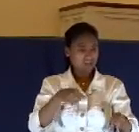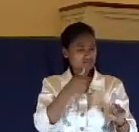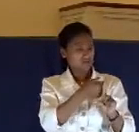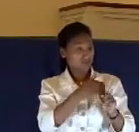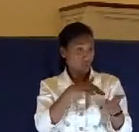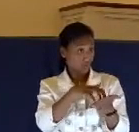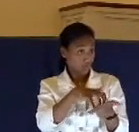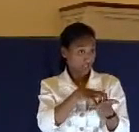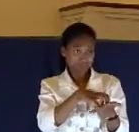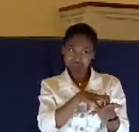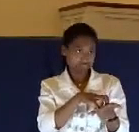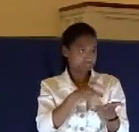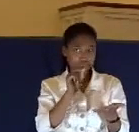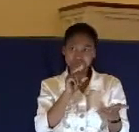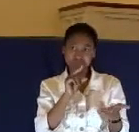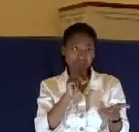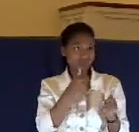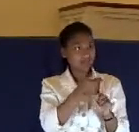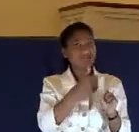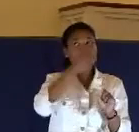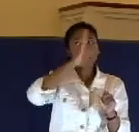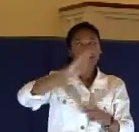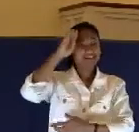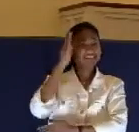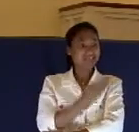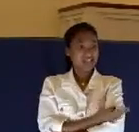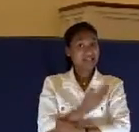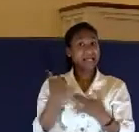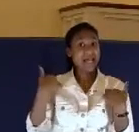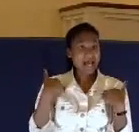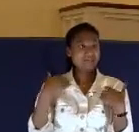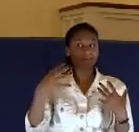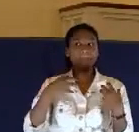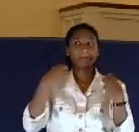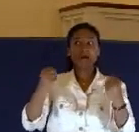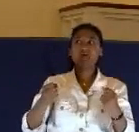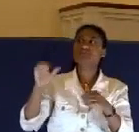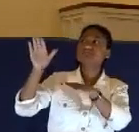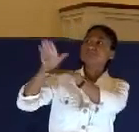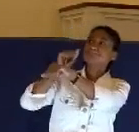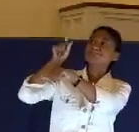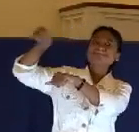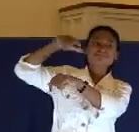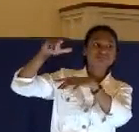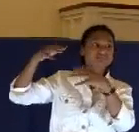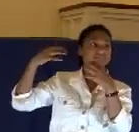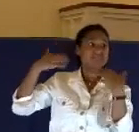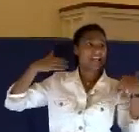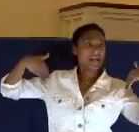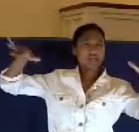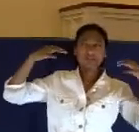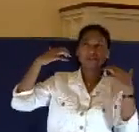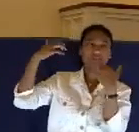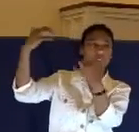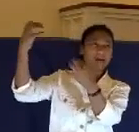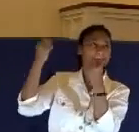wasn't. He was the Son of God and he had the power to call down legions of angels. But he never